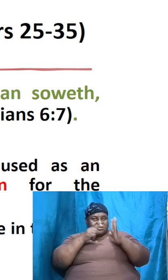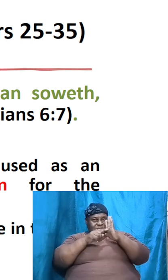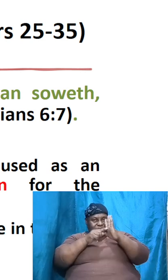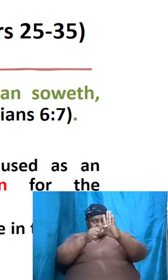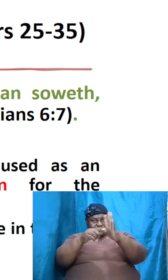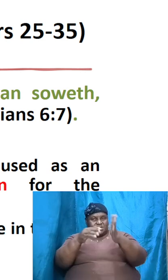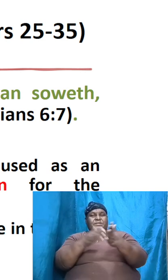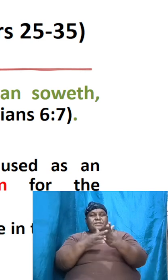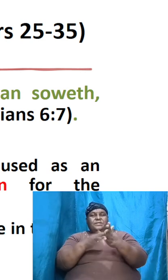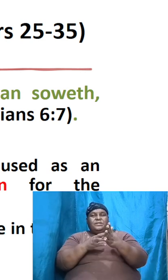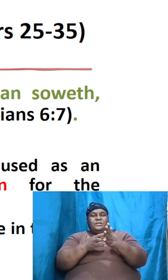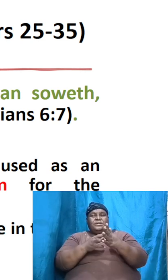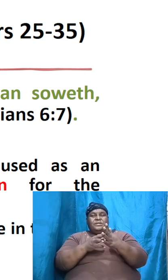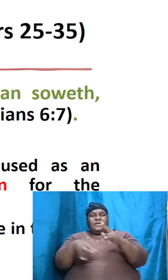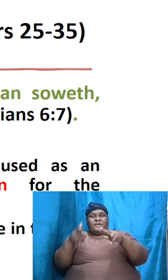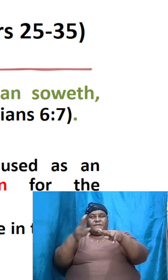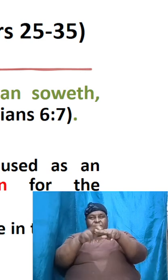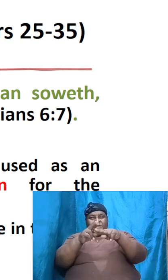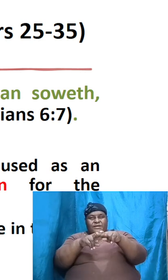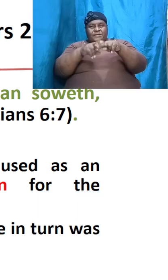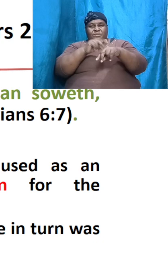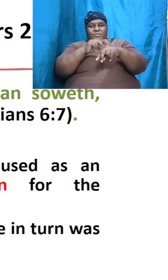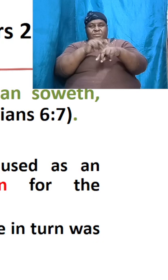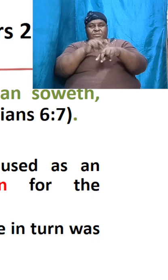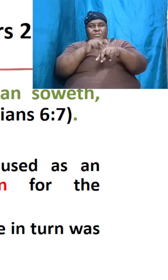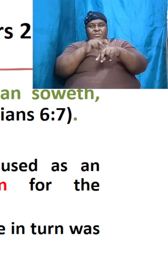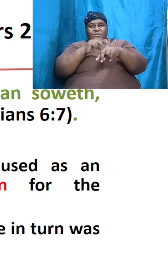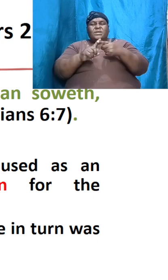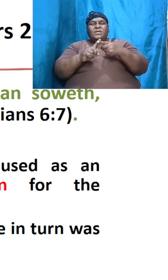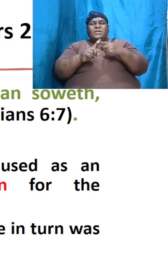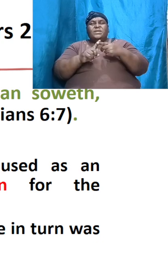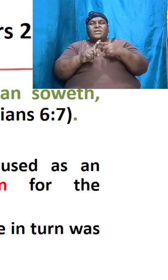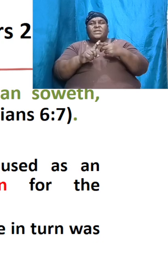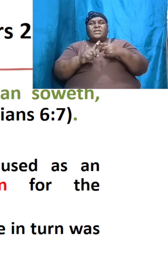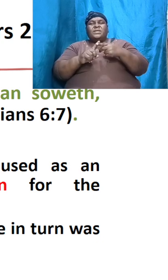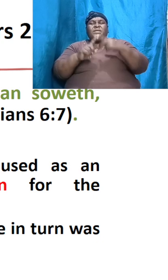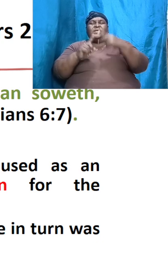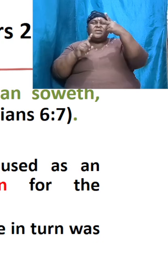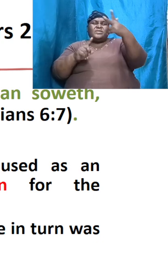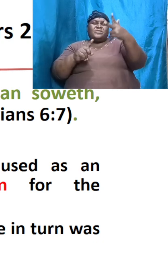and add it so that we see three life lessons